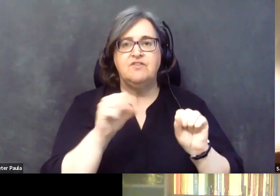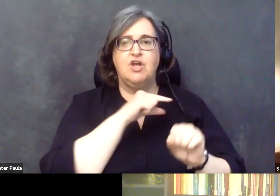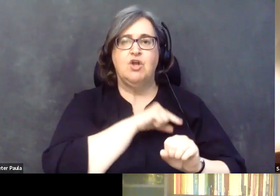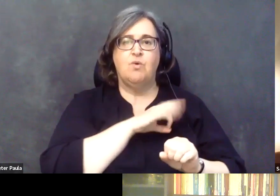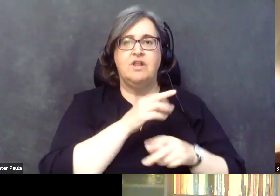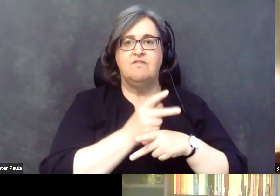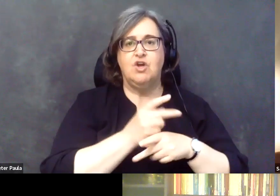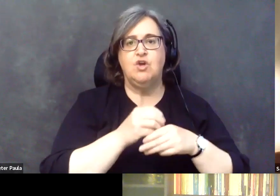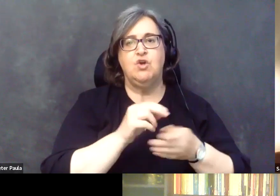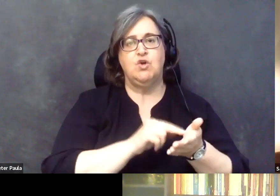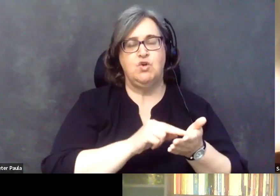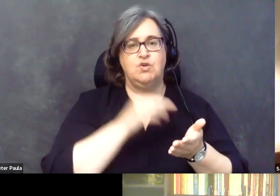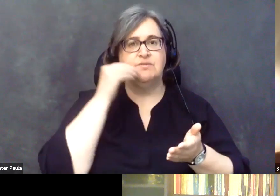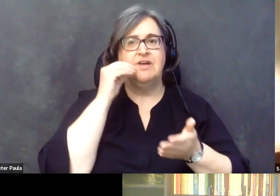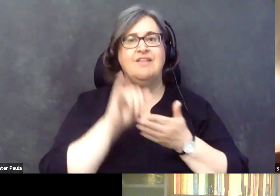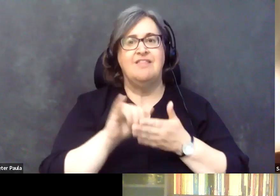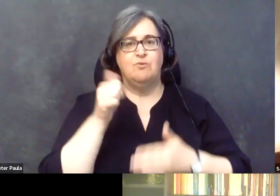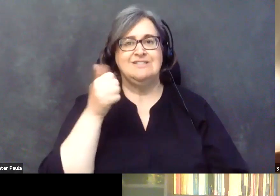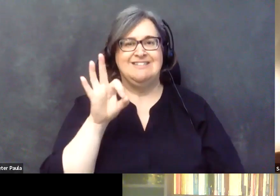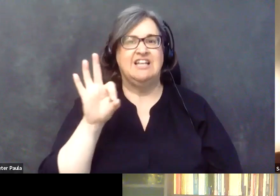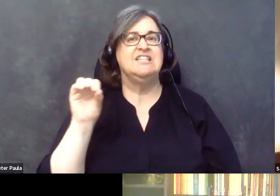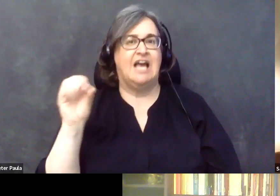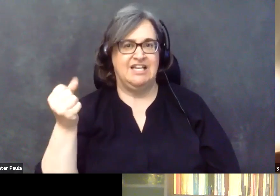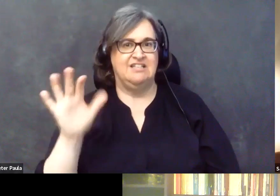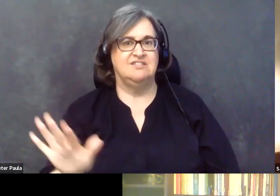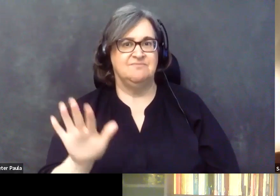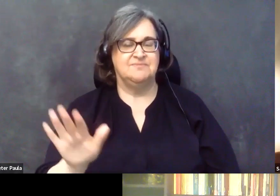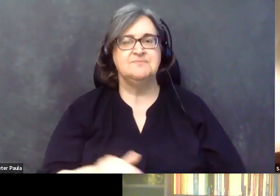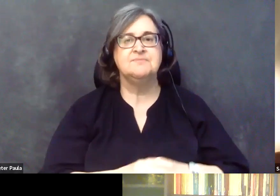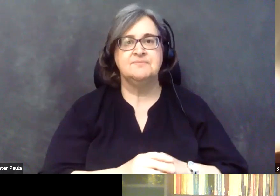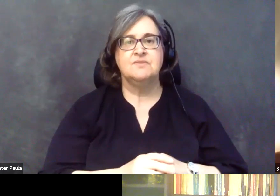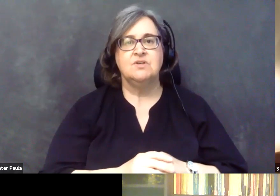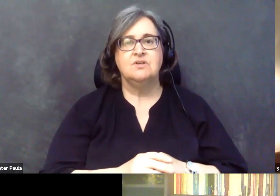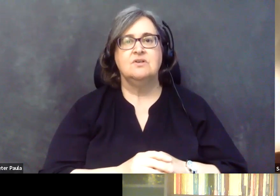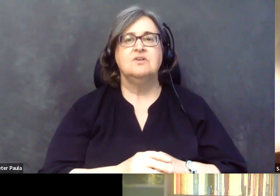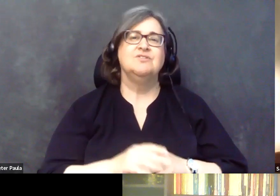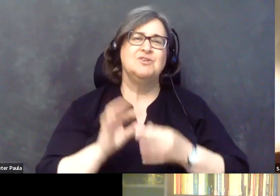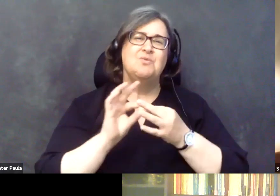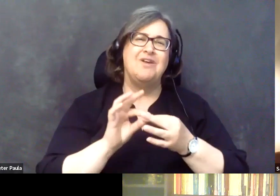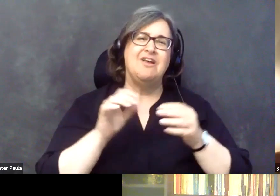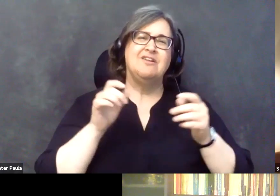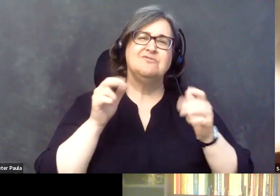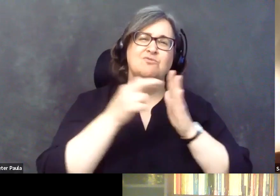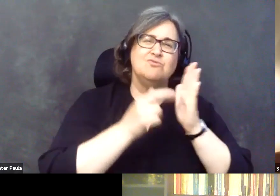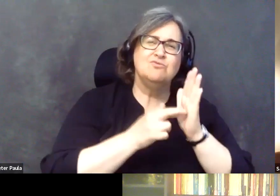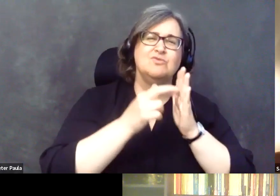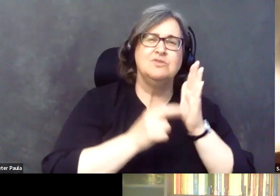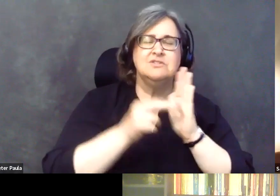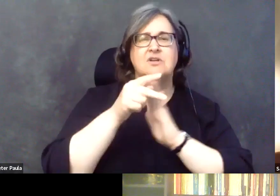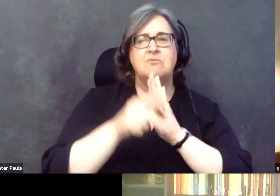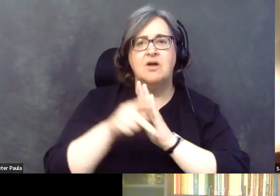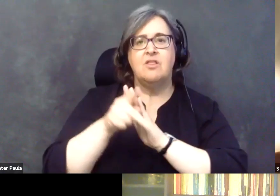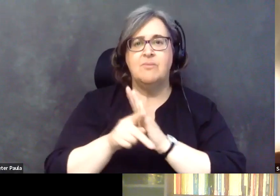this work was in the 90s in terms of regulatory and policy changes. Then the